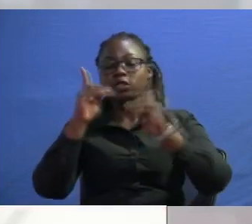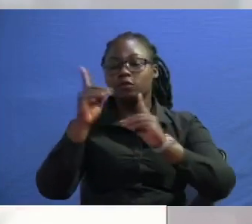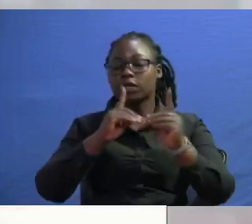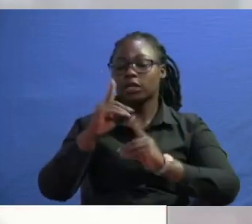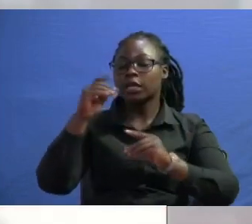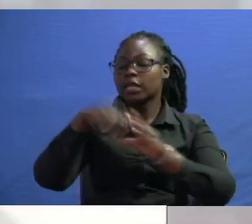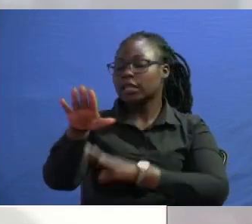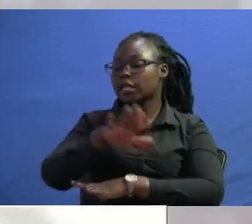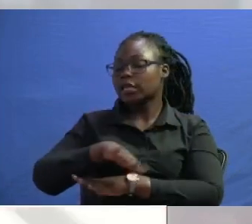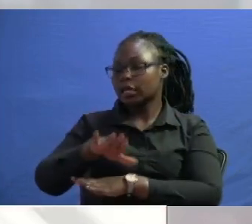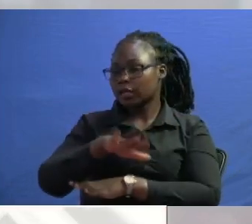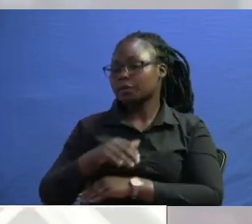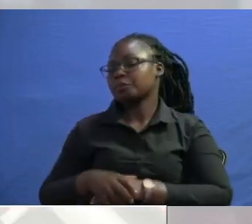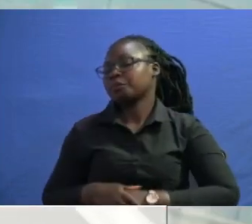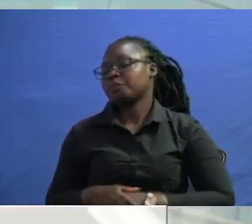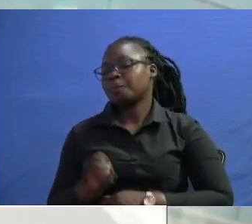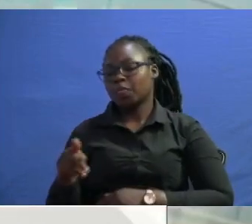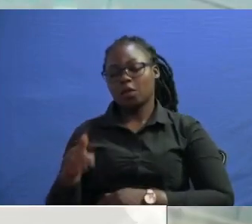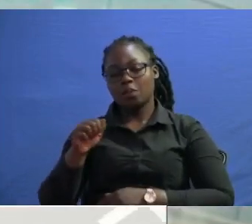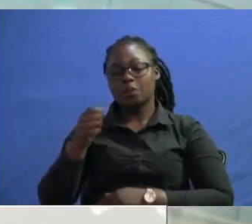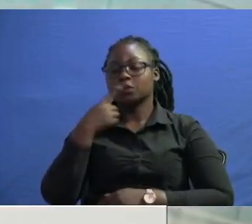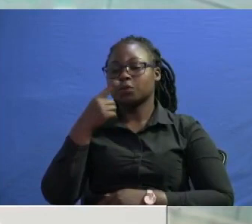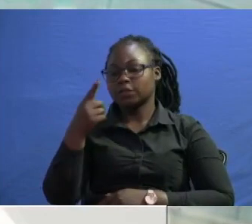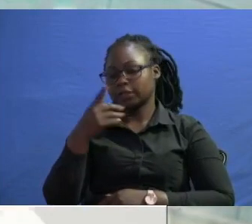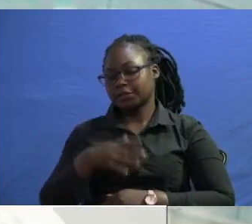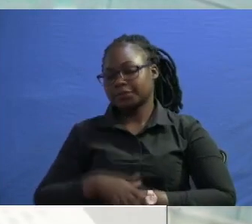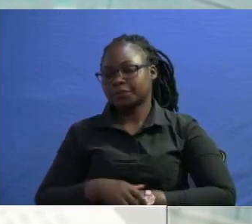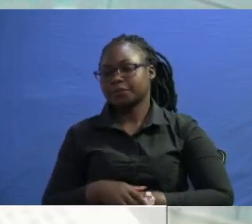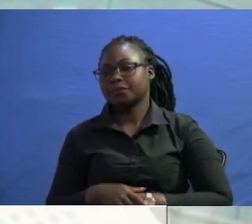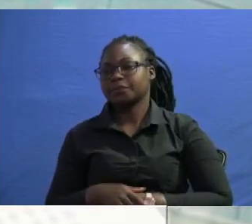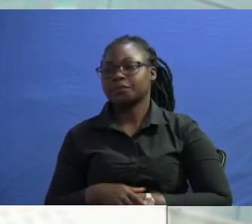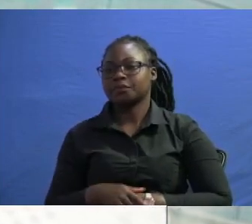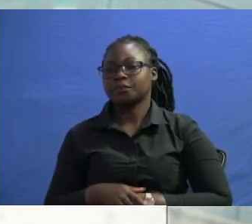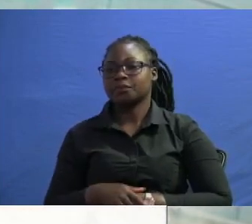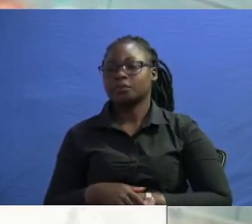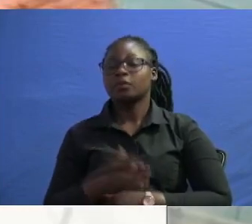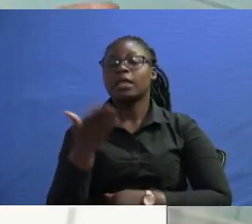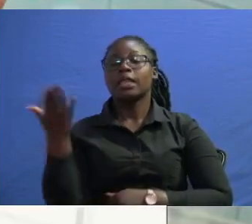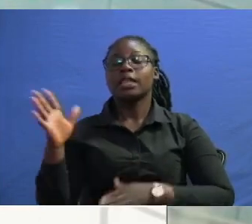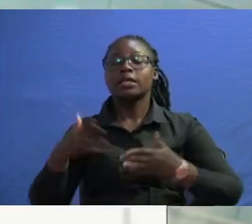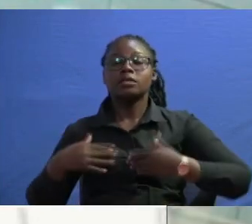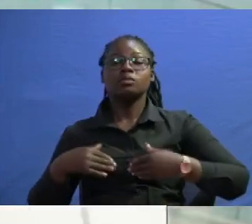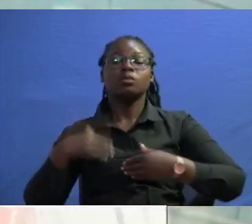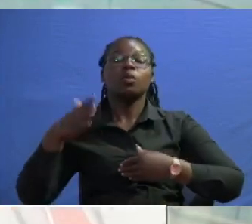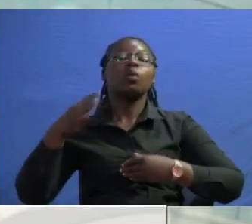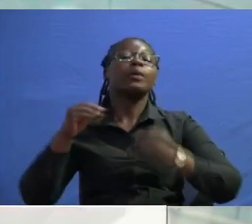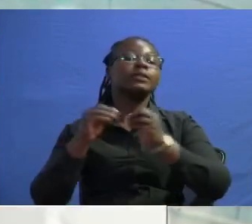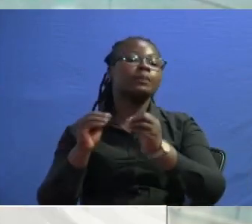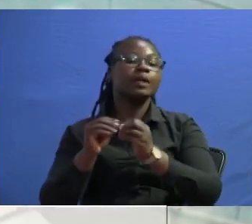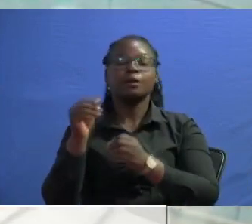particular area let me tell you uh these people meet privately